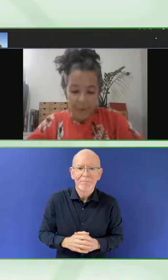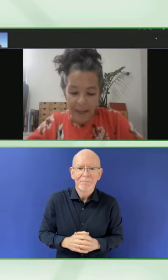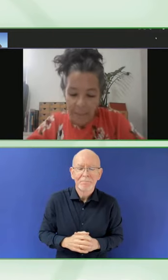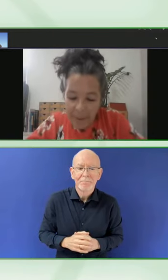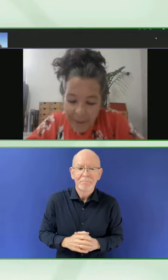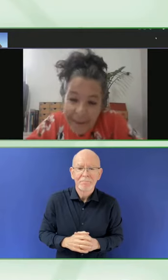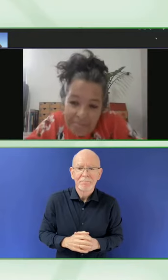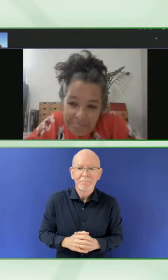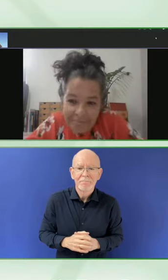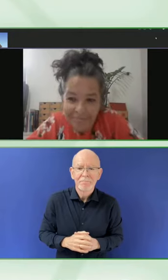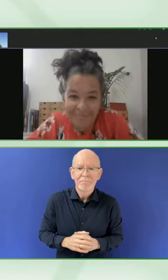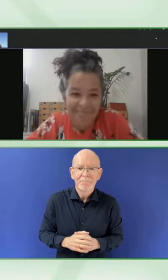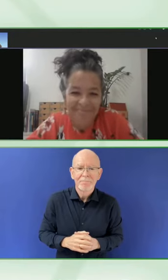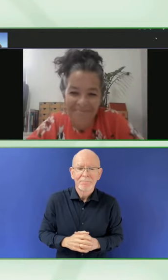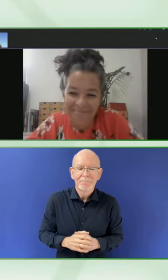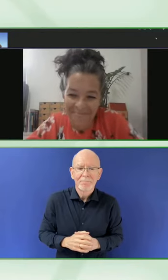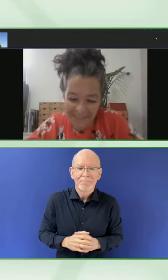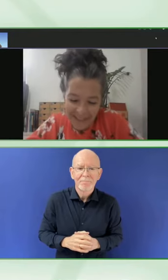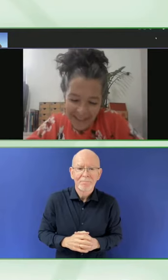What a pity.